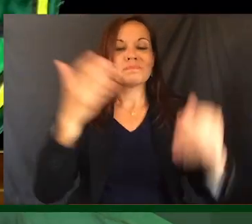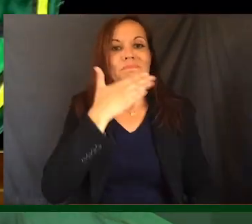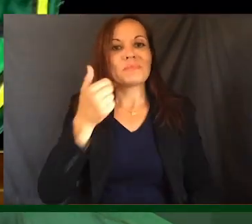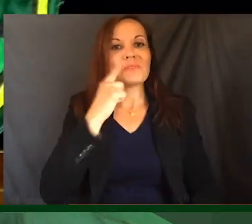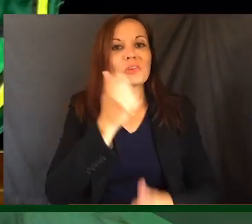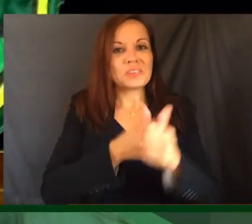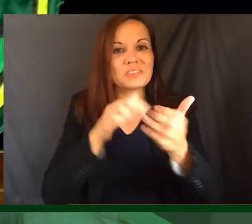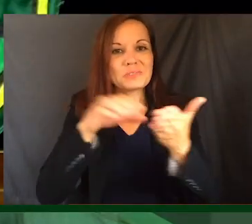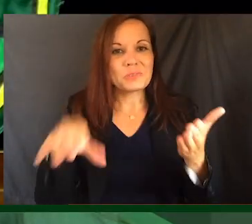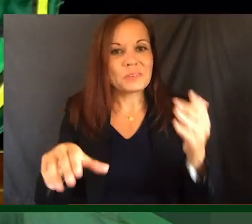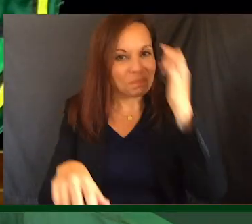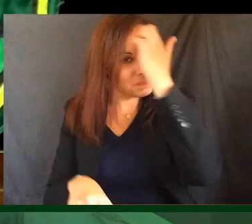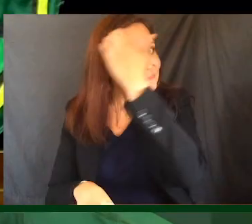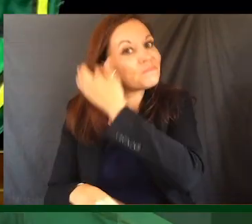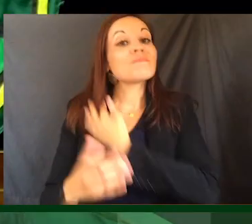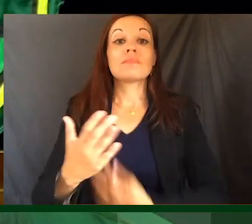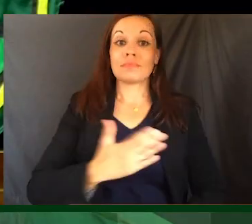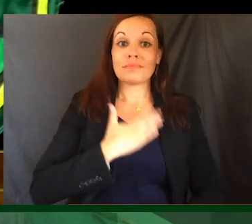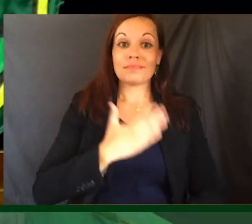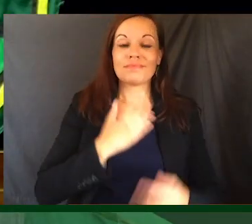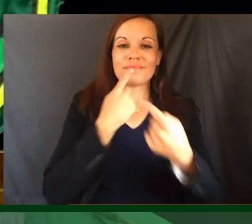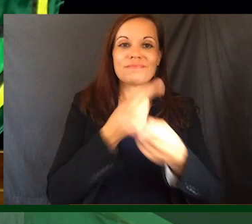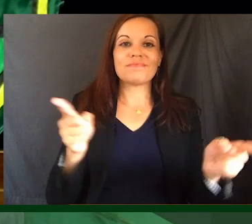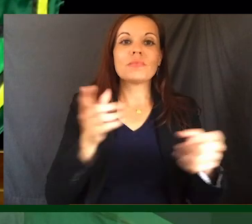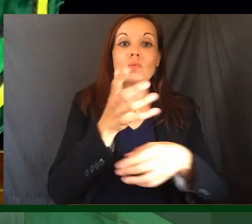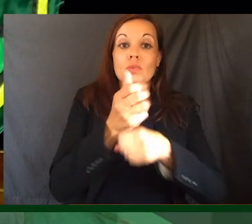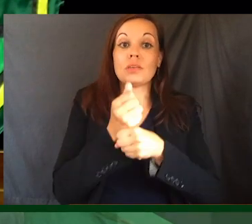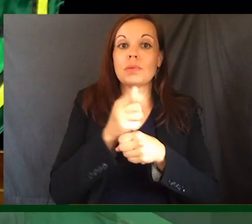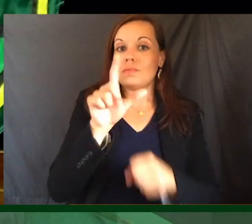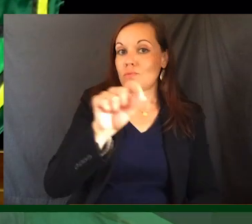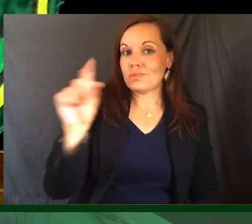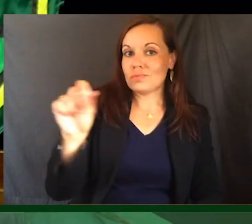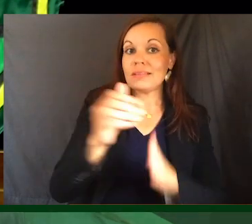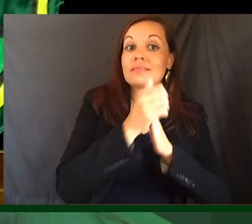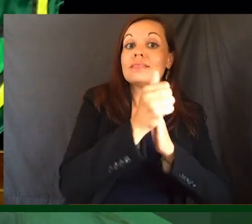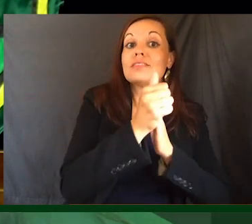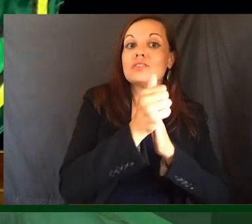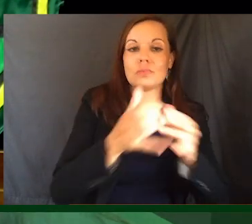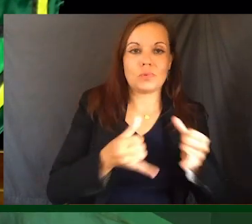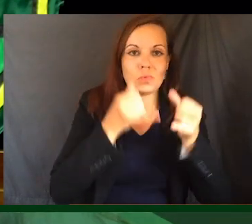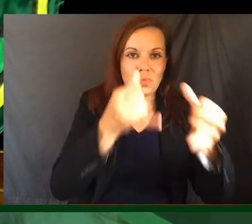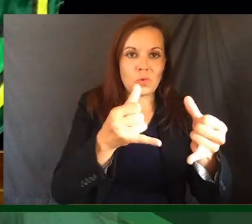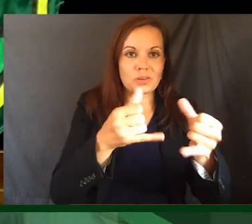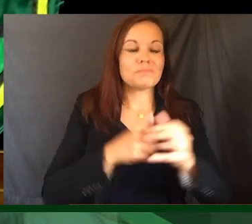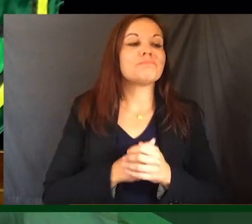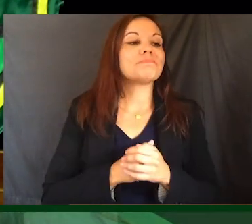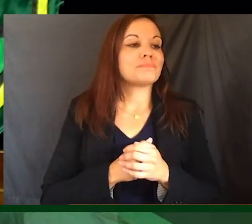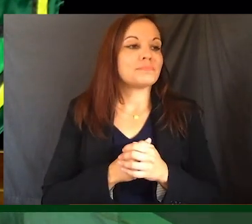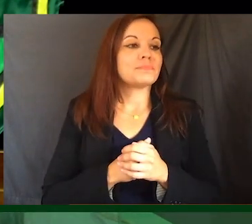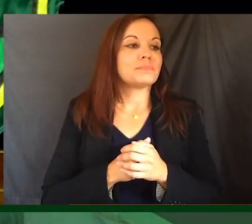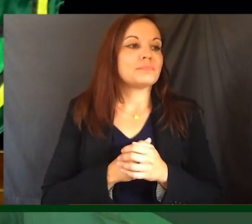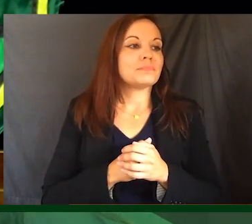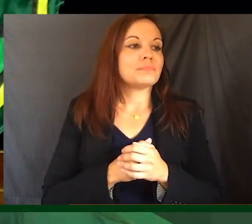I am very pleased to announce the recipients of the 2020 Leadership Awards at Green River College.